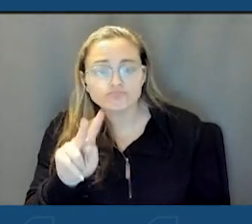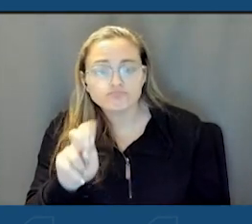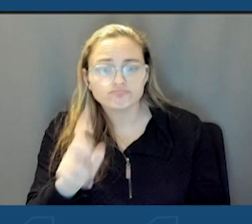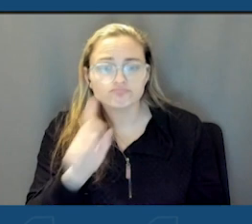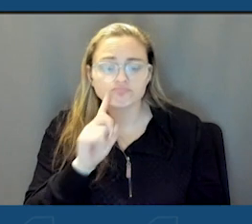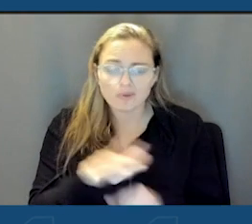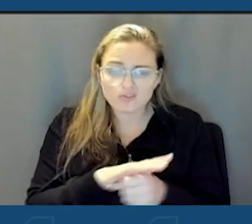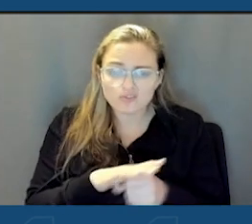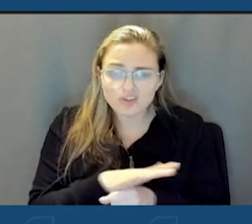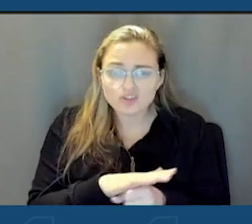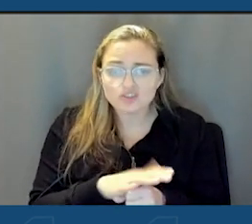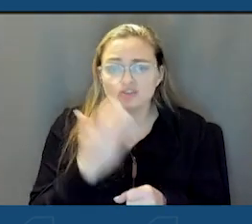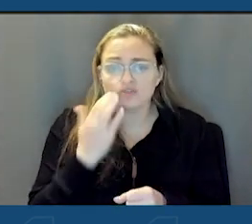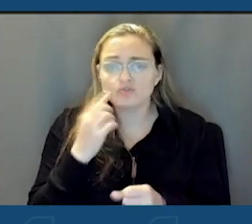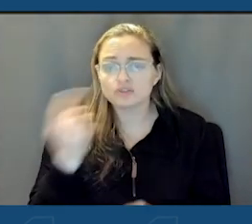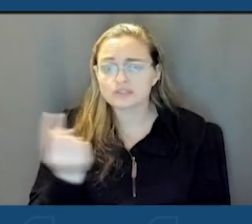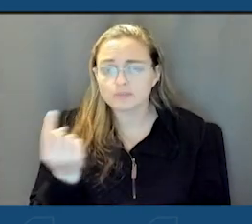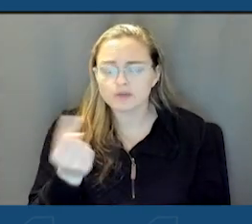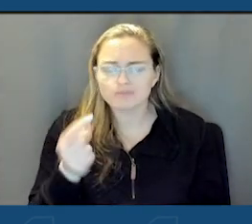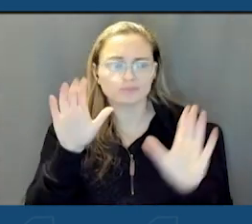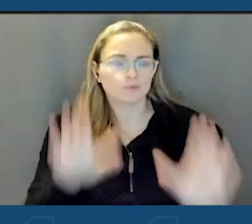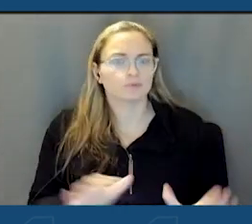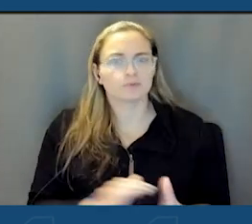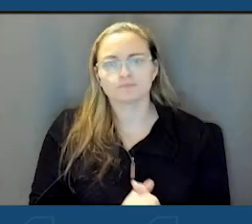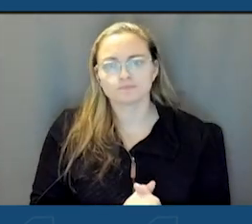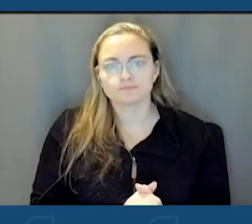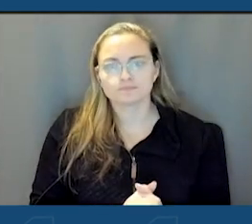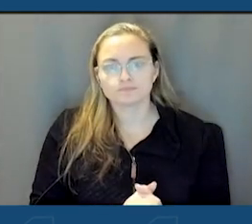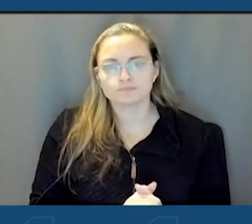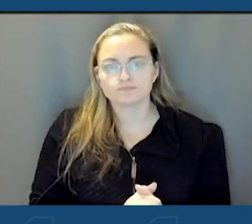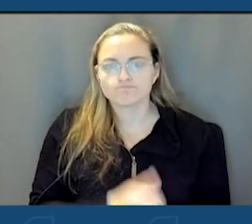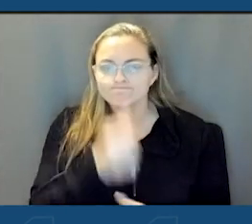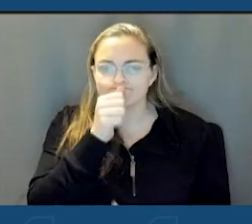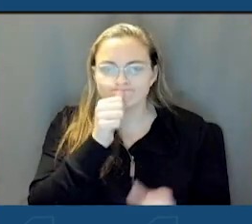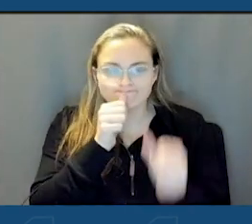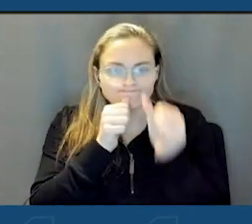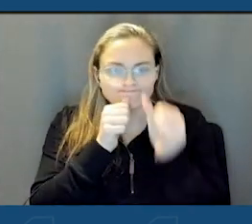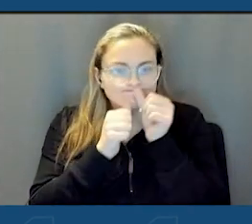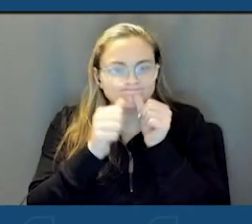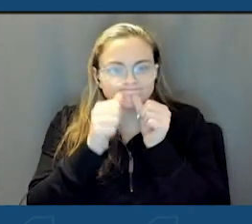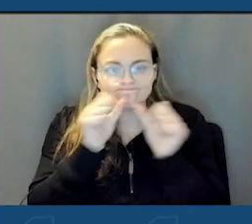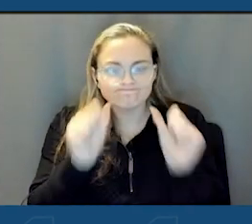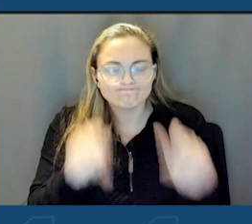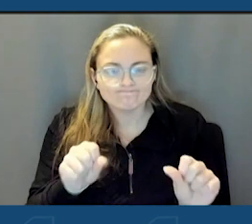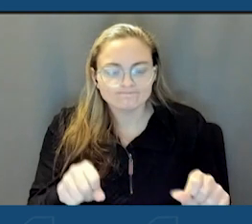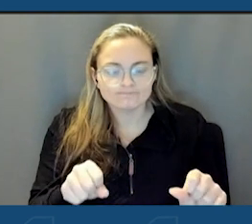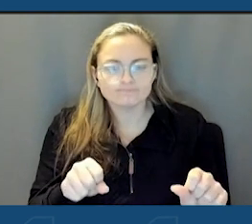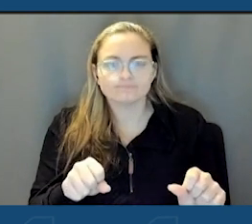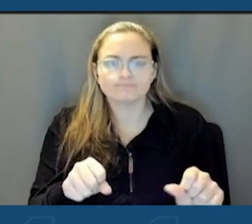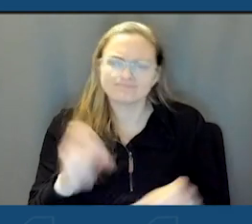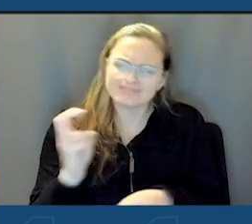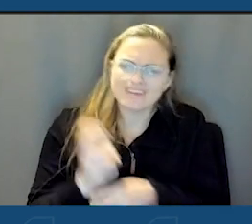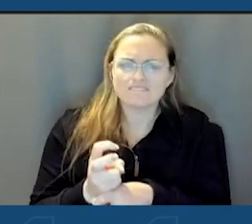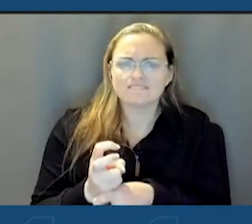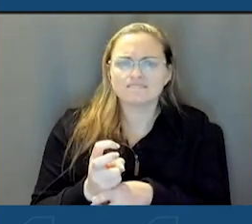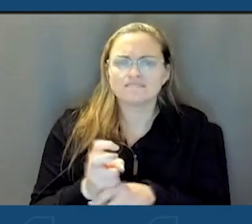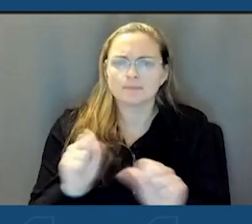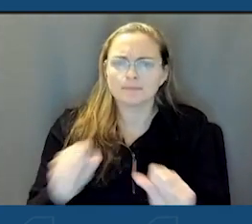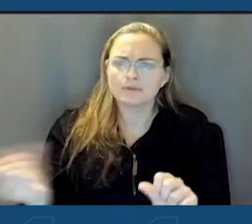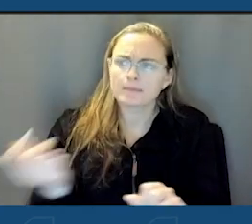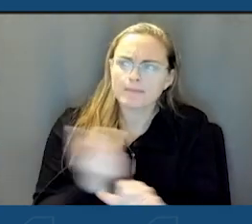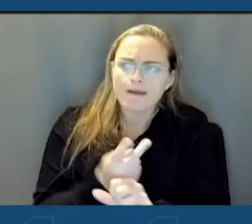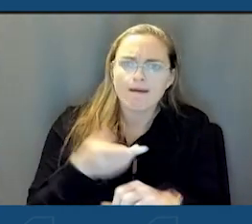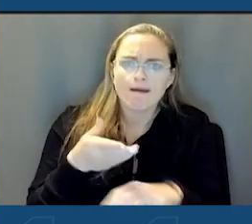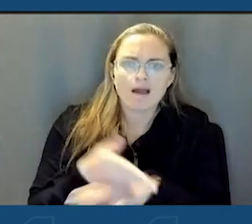that is known for something incredible. And that is its resiliency, its toughness, its ability to come back after adversity.